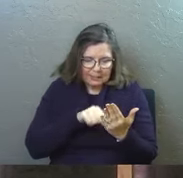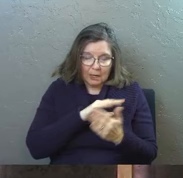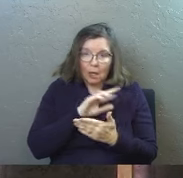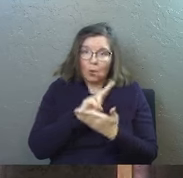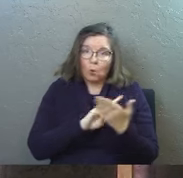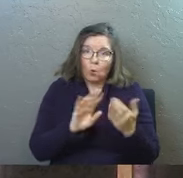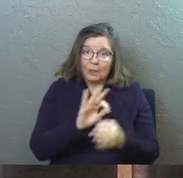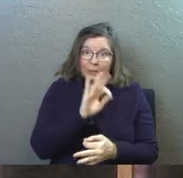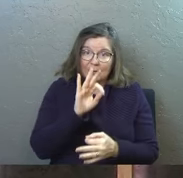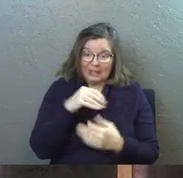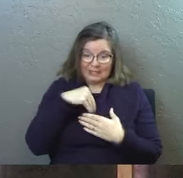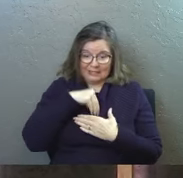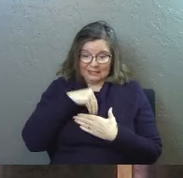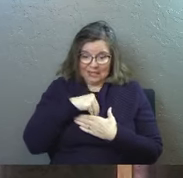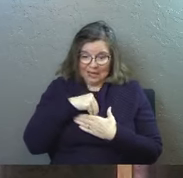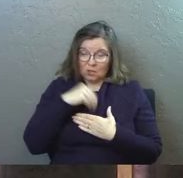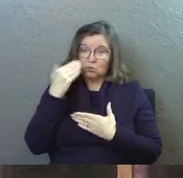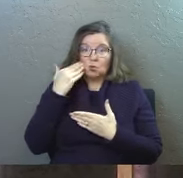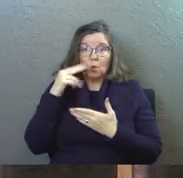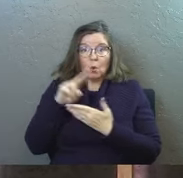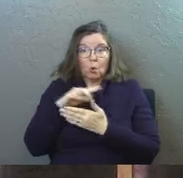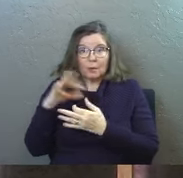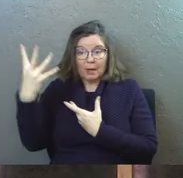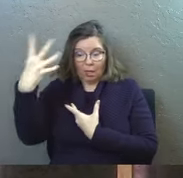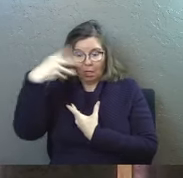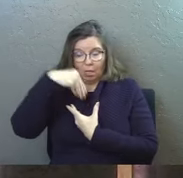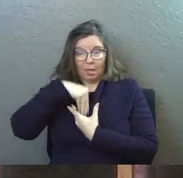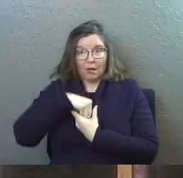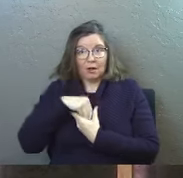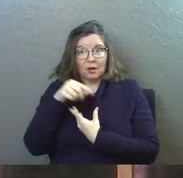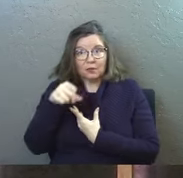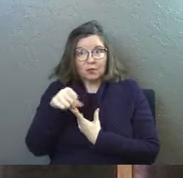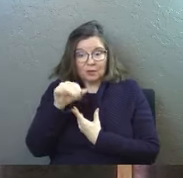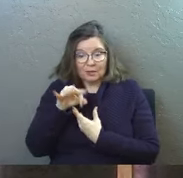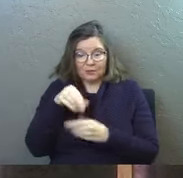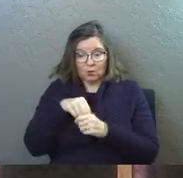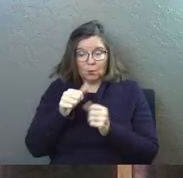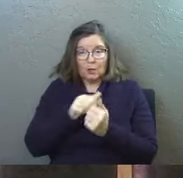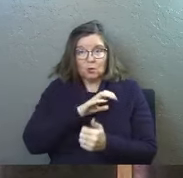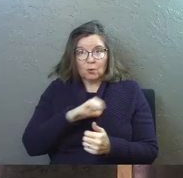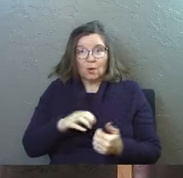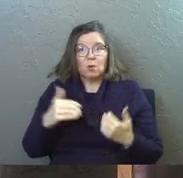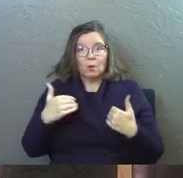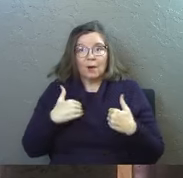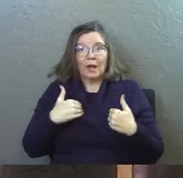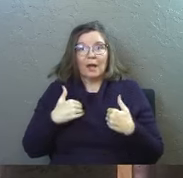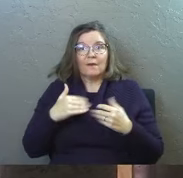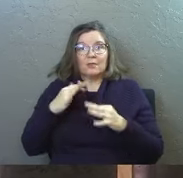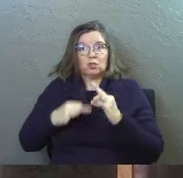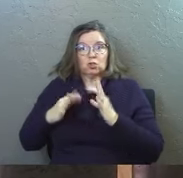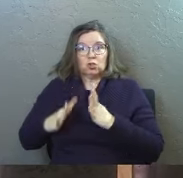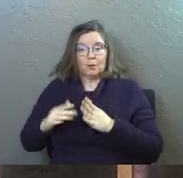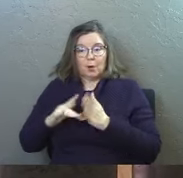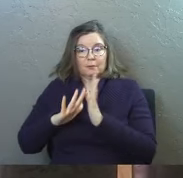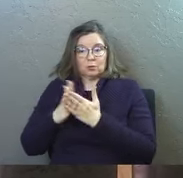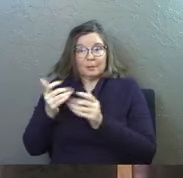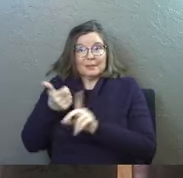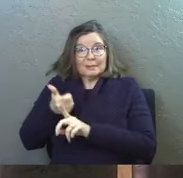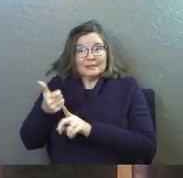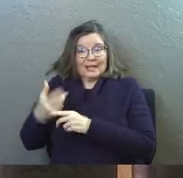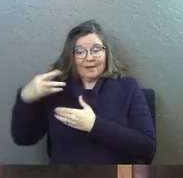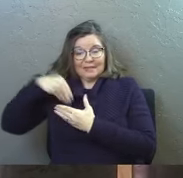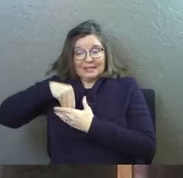the Holy Spirit that is inside of you do you know the Holy Spirit is inside of you if you are in Christ you have the interpreter of scripture